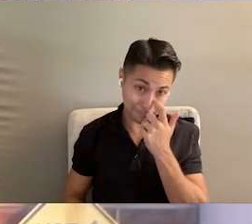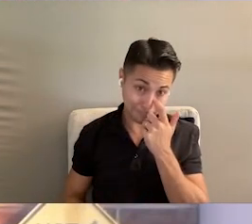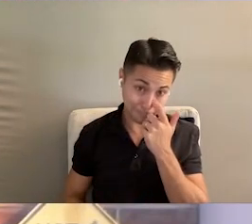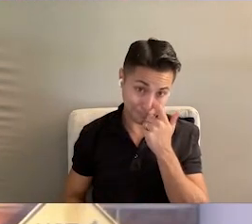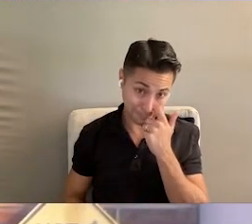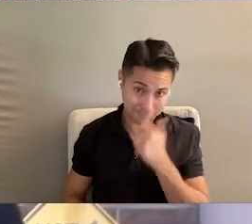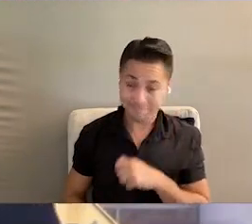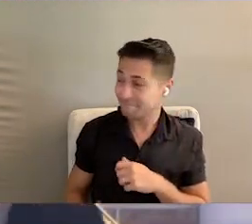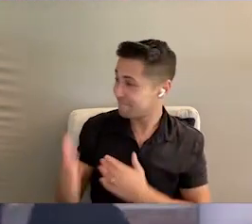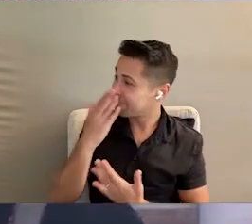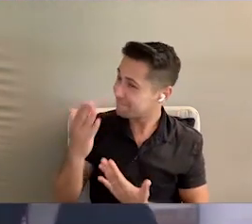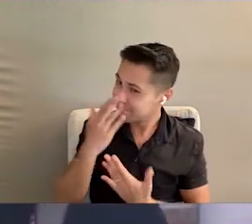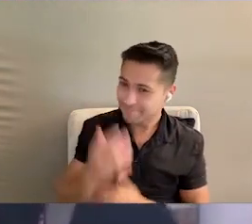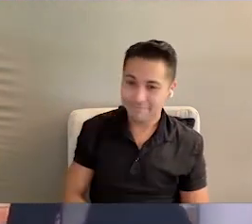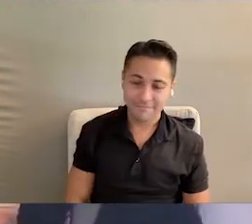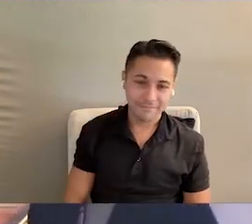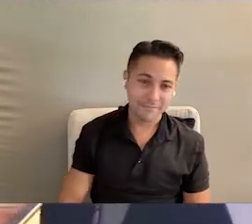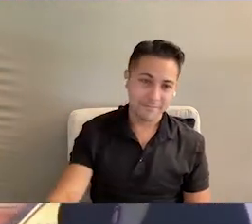you go. Thank you.